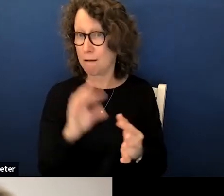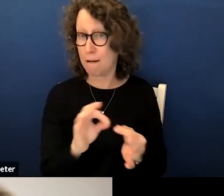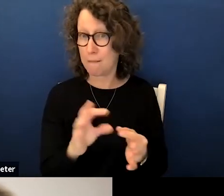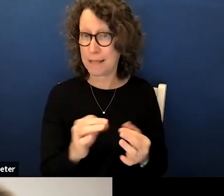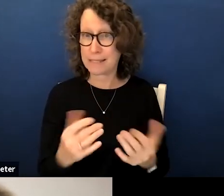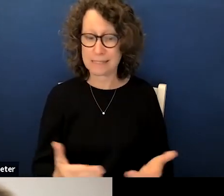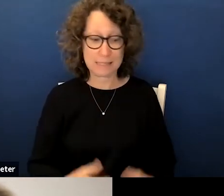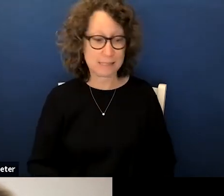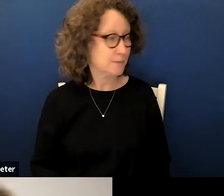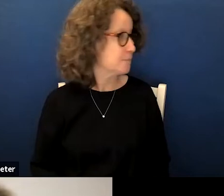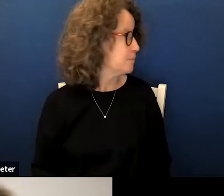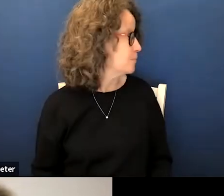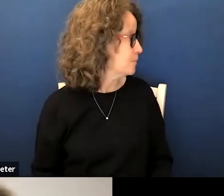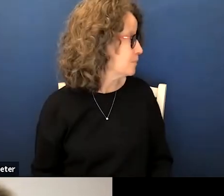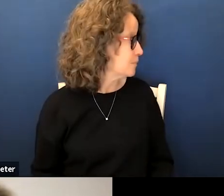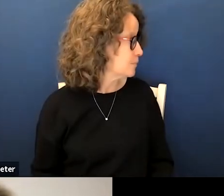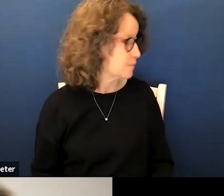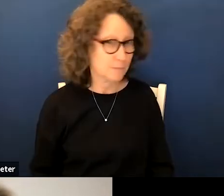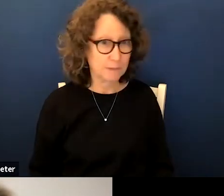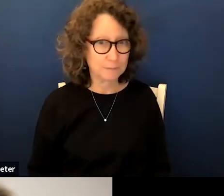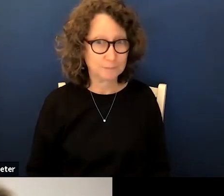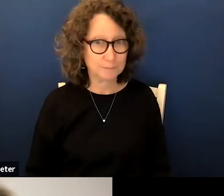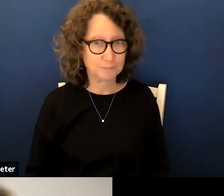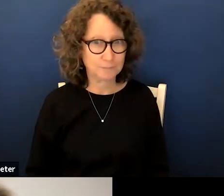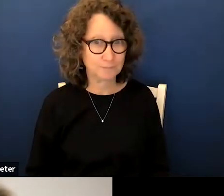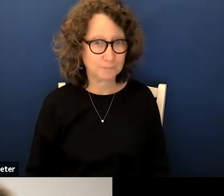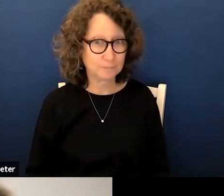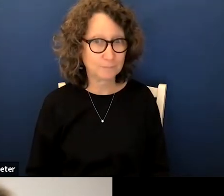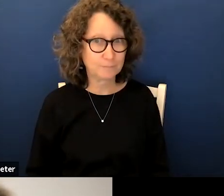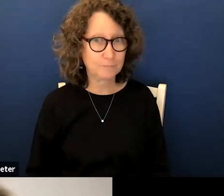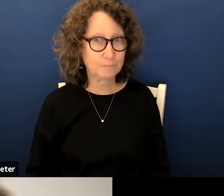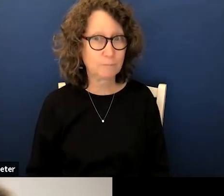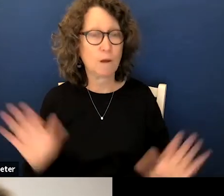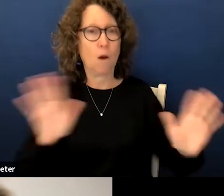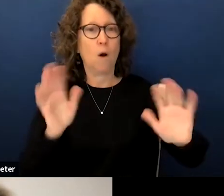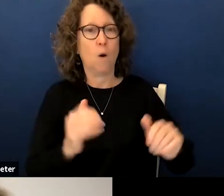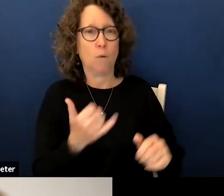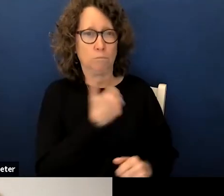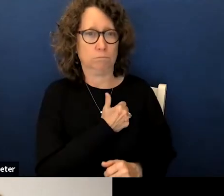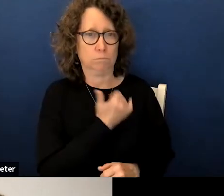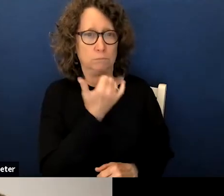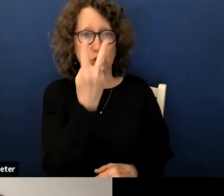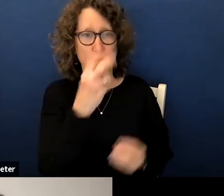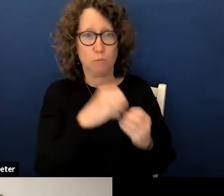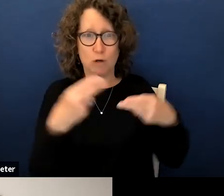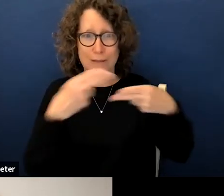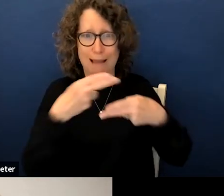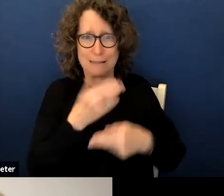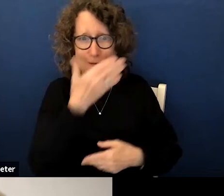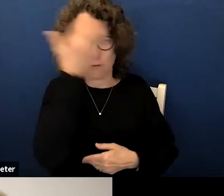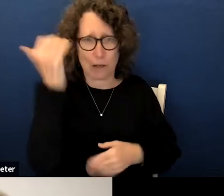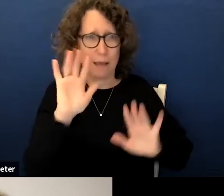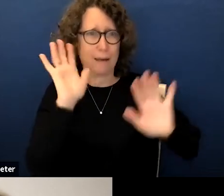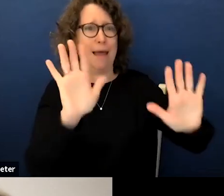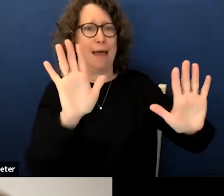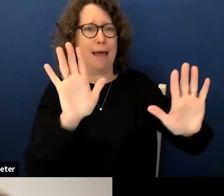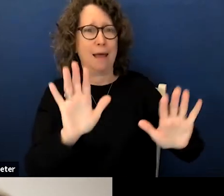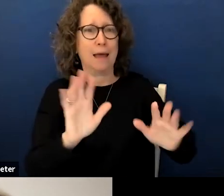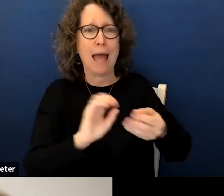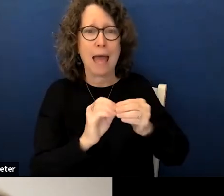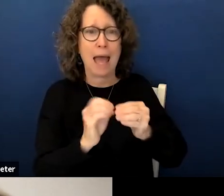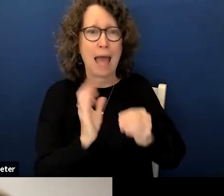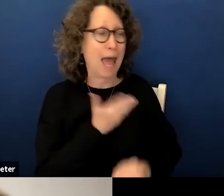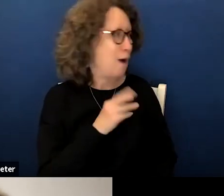more question please oh there are two more slides I apologize oh our rates